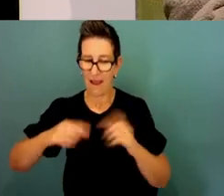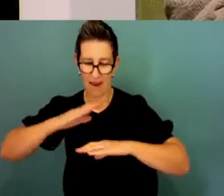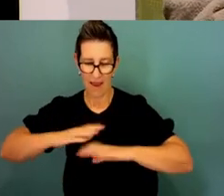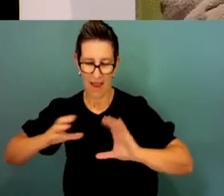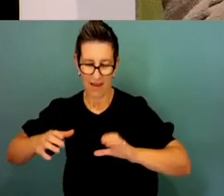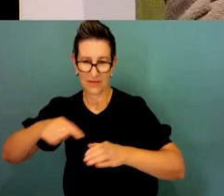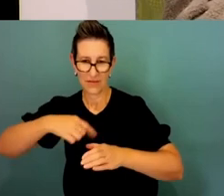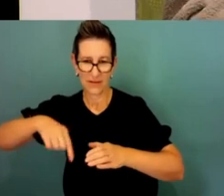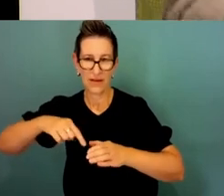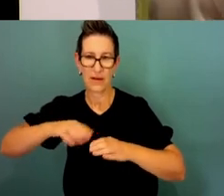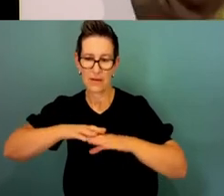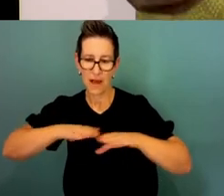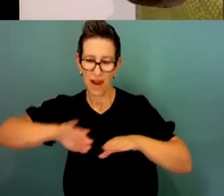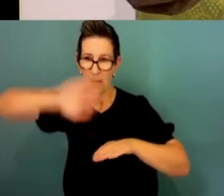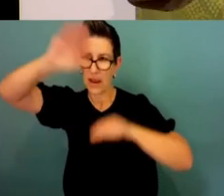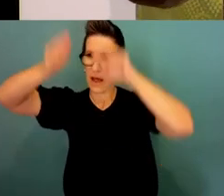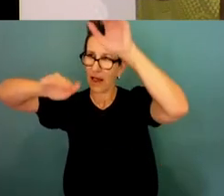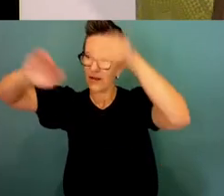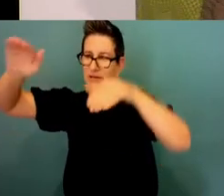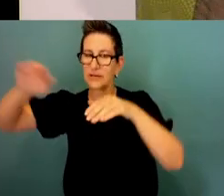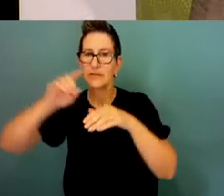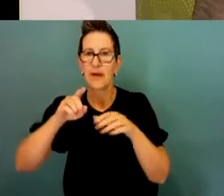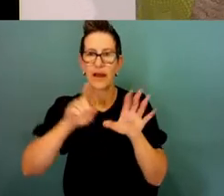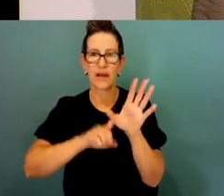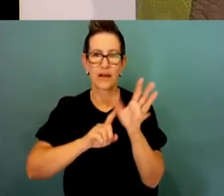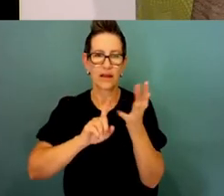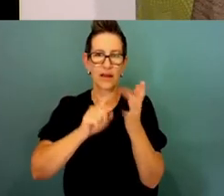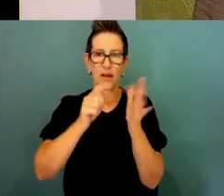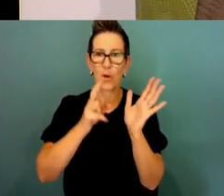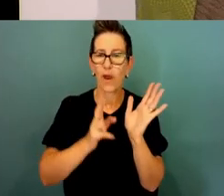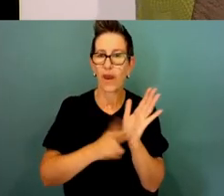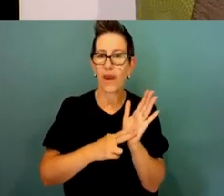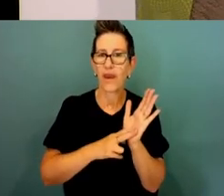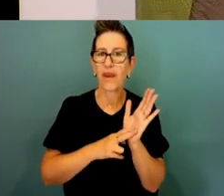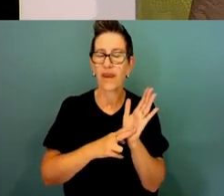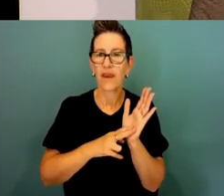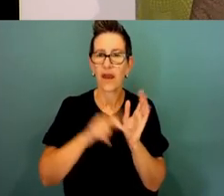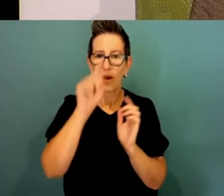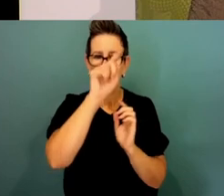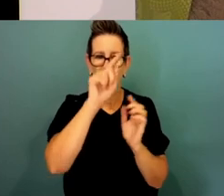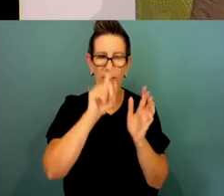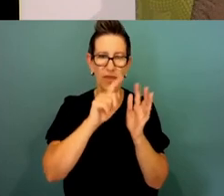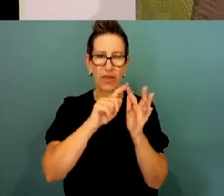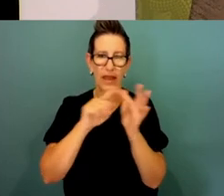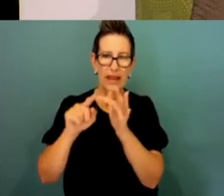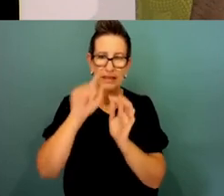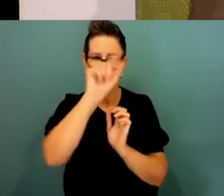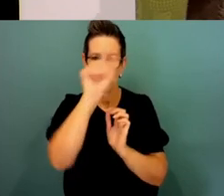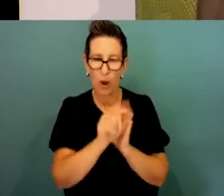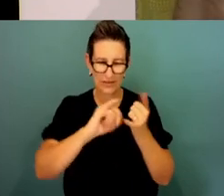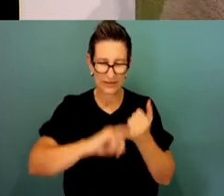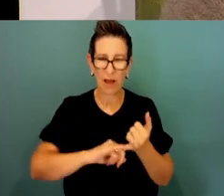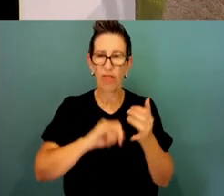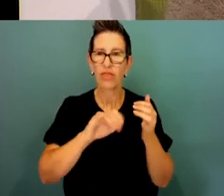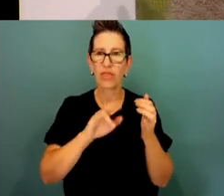you know, big hills. But down on the eastern side of our country, the Yuin people have